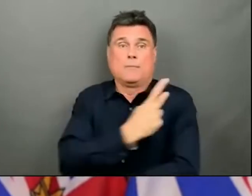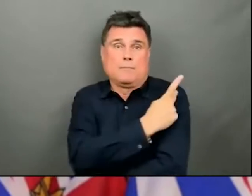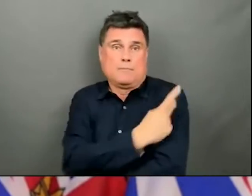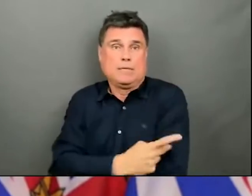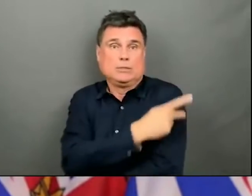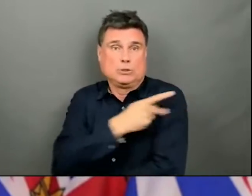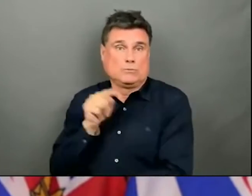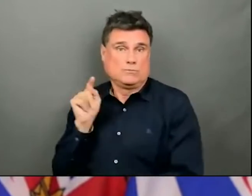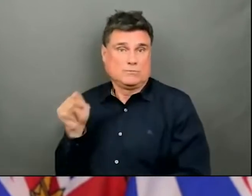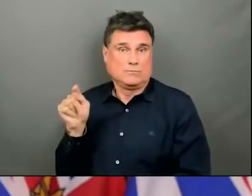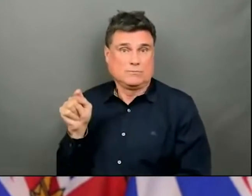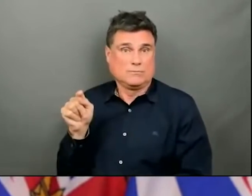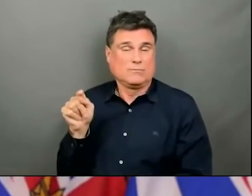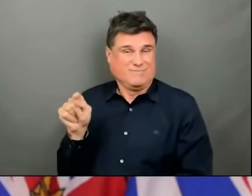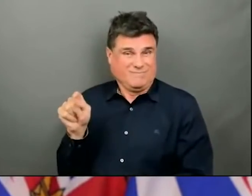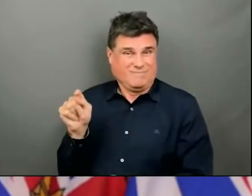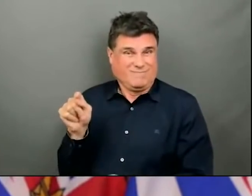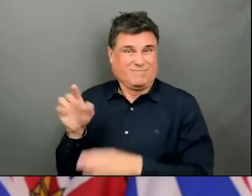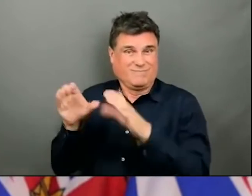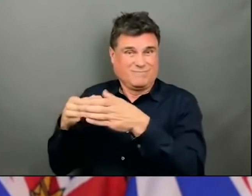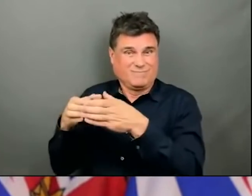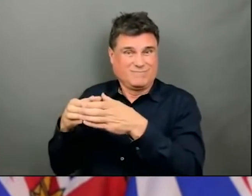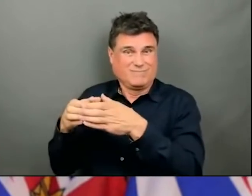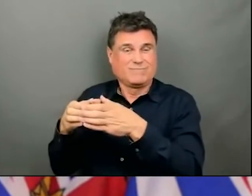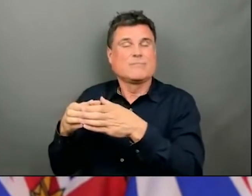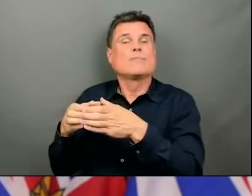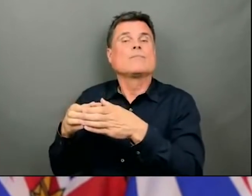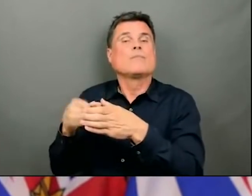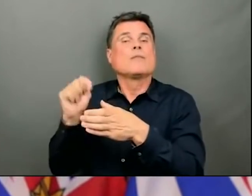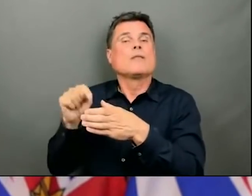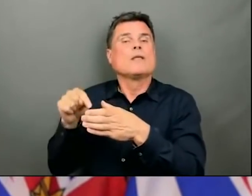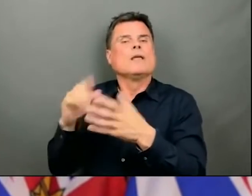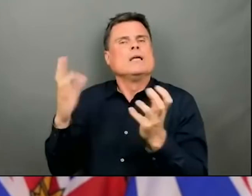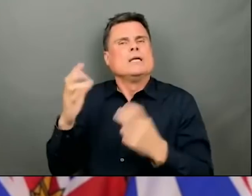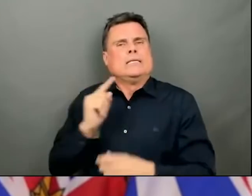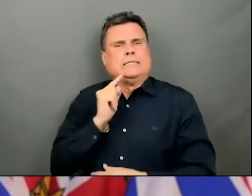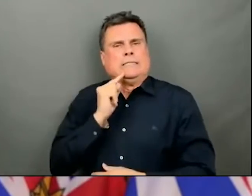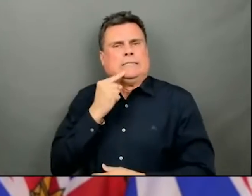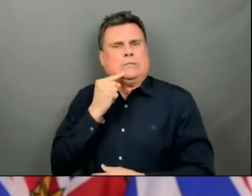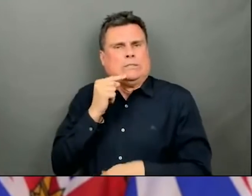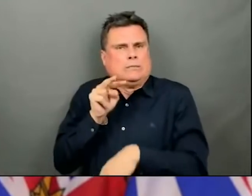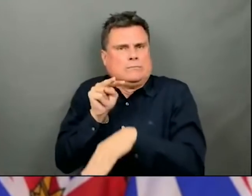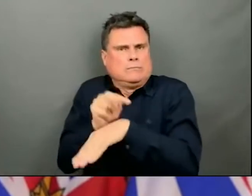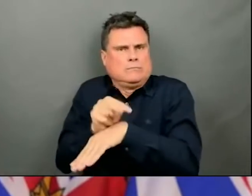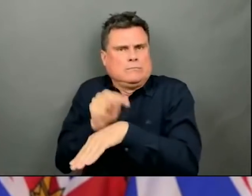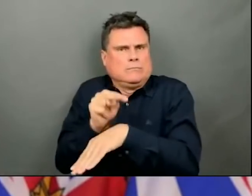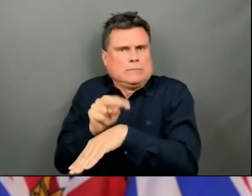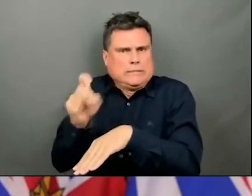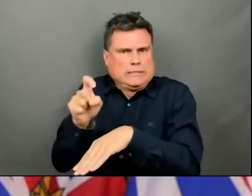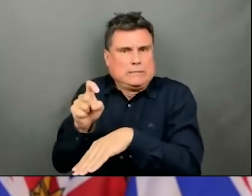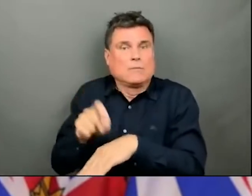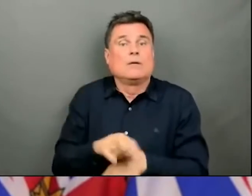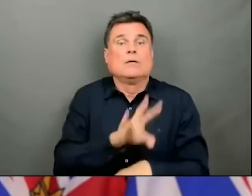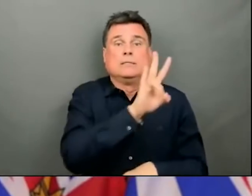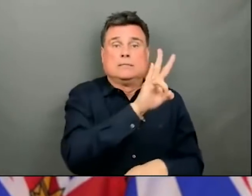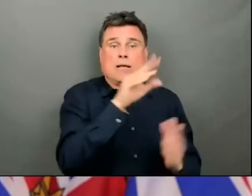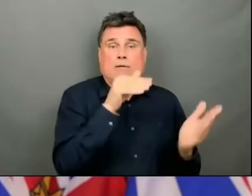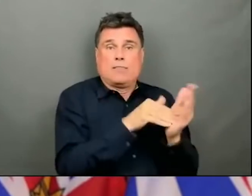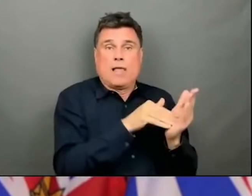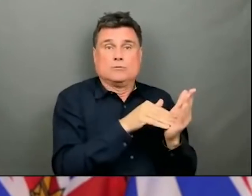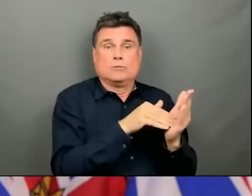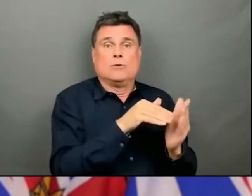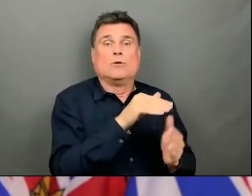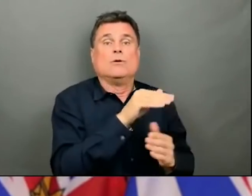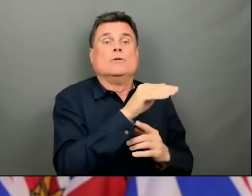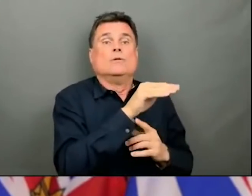with COVID-19 in acute care hospitals, and 7,926 patients who are in